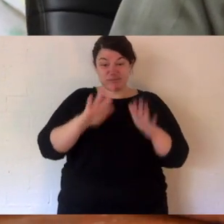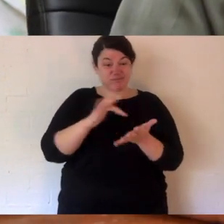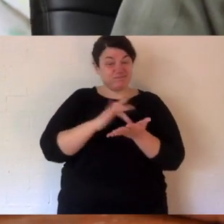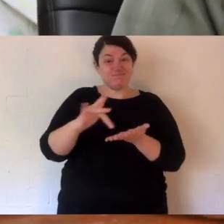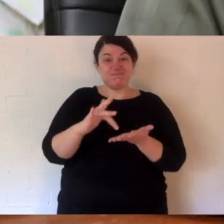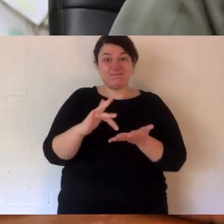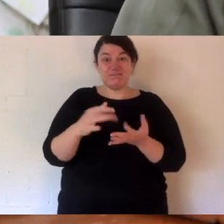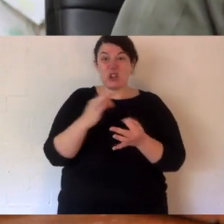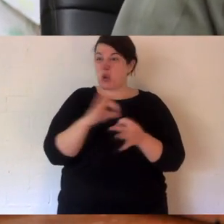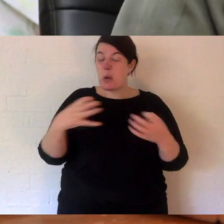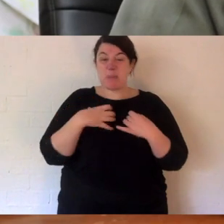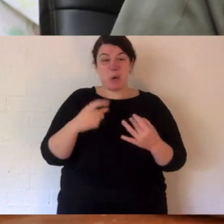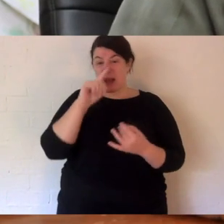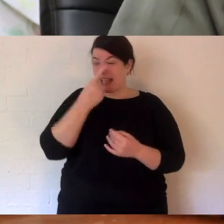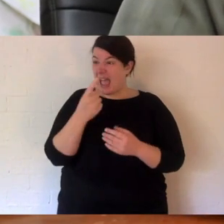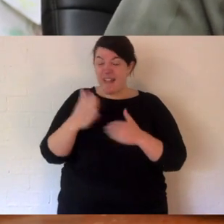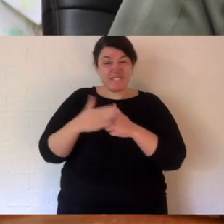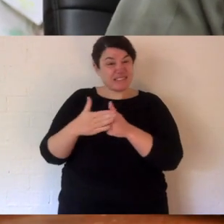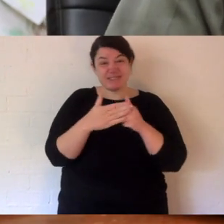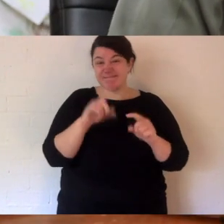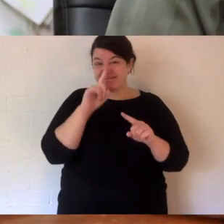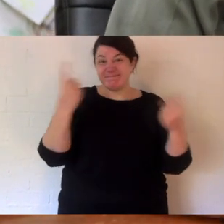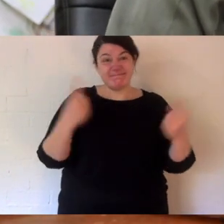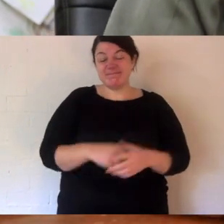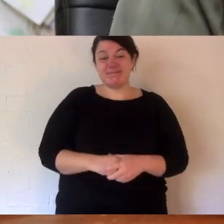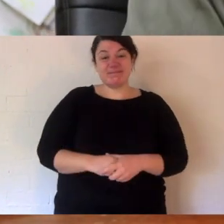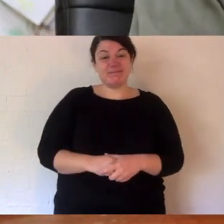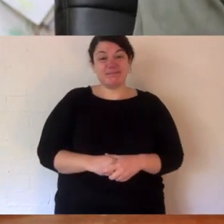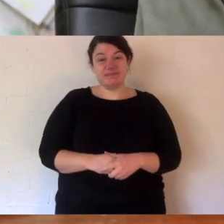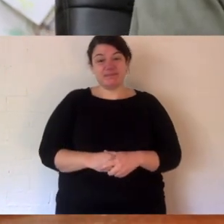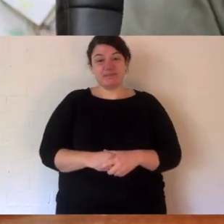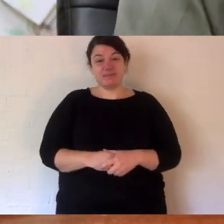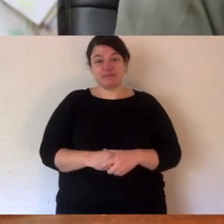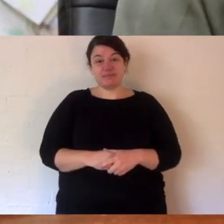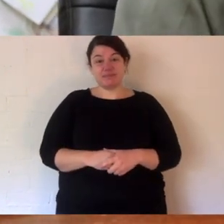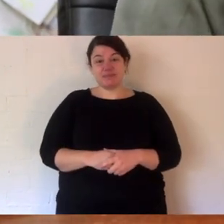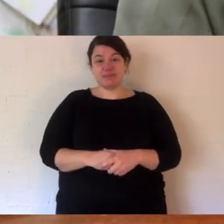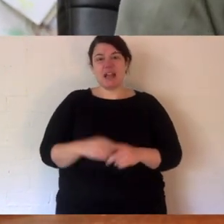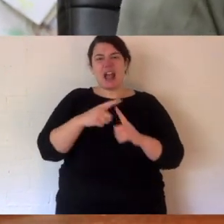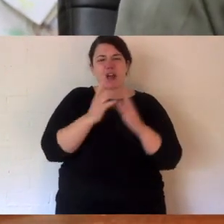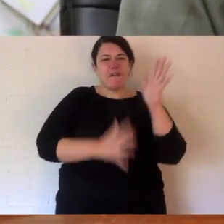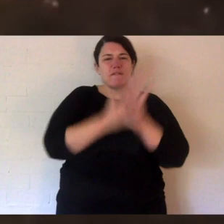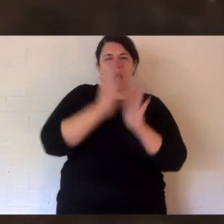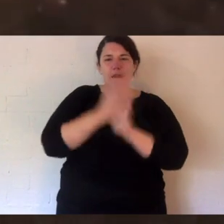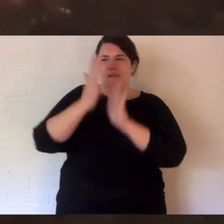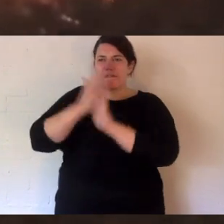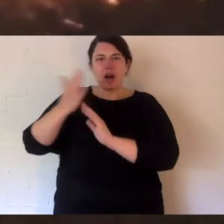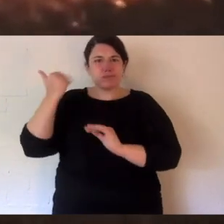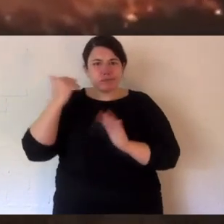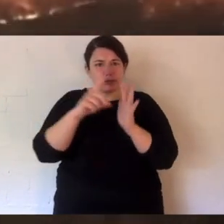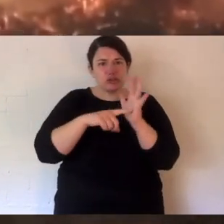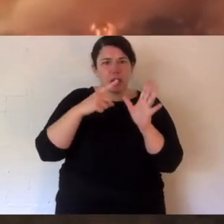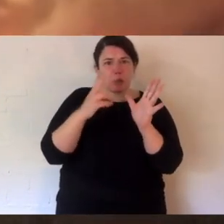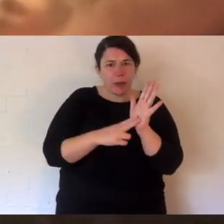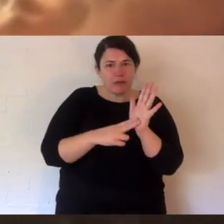thing with extinction is it's irreversible. It's permanent. You can't come back from it. On top of that, those wildfires that burnt through